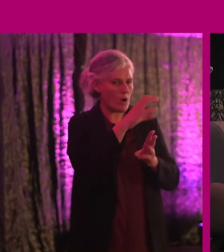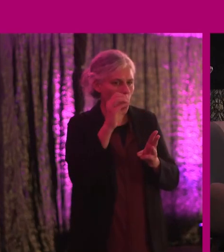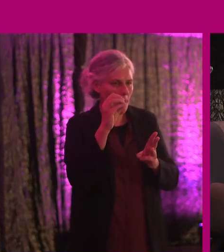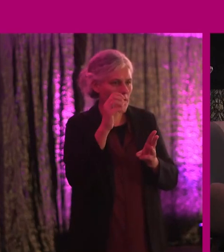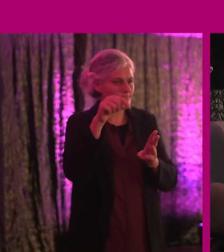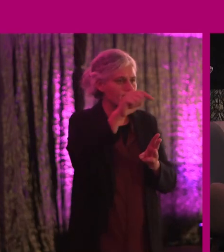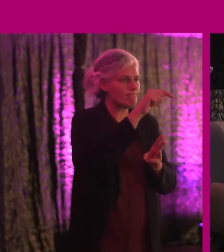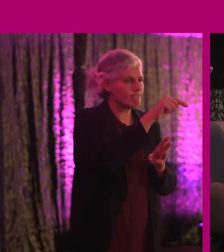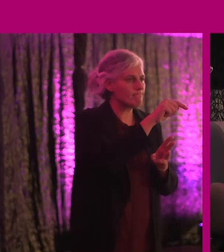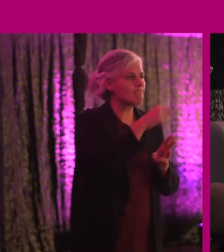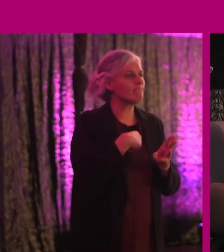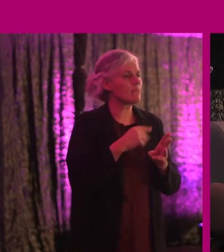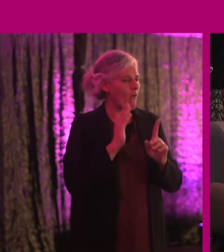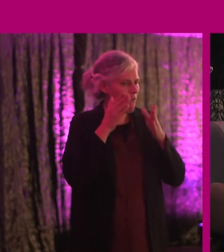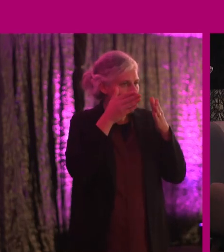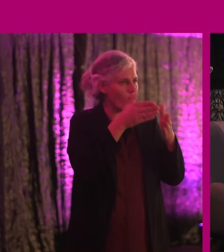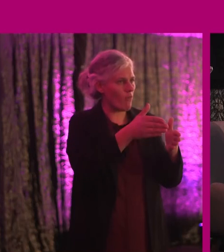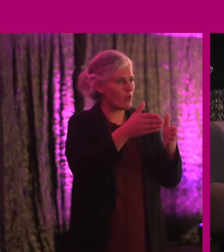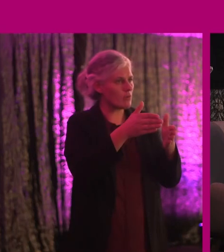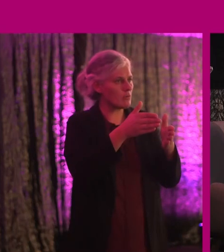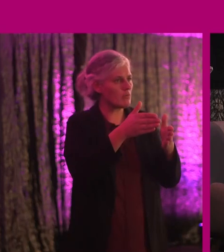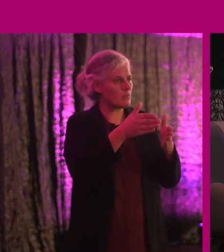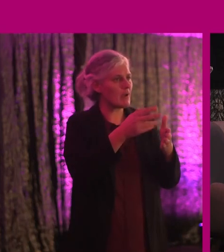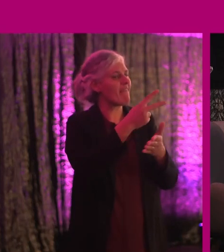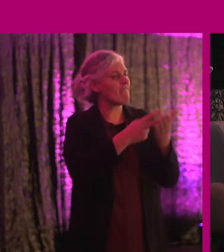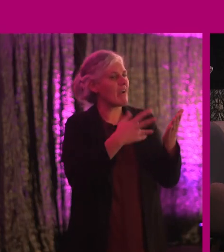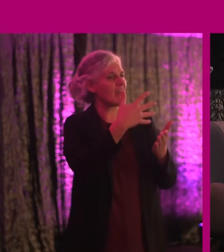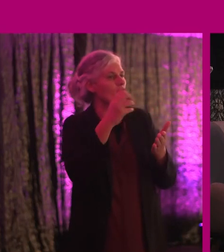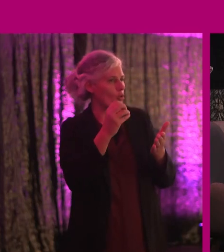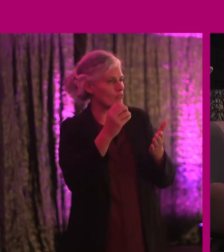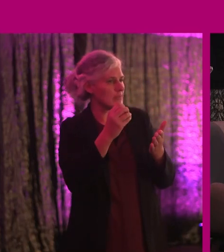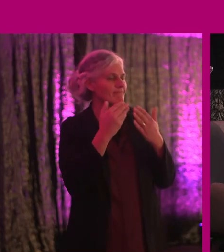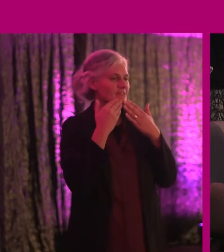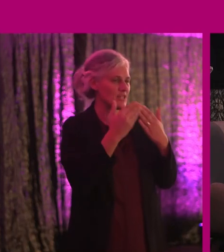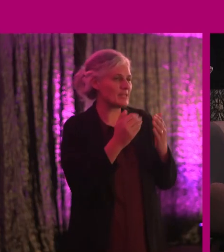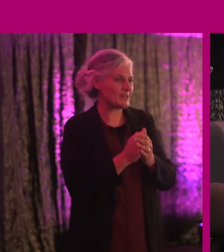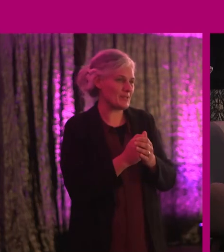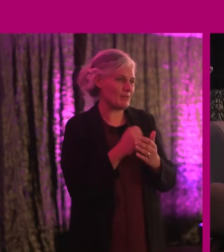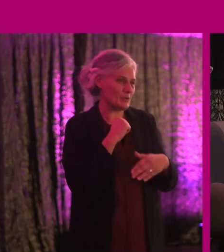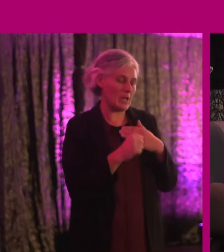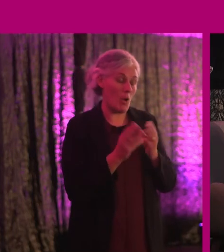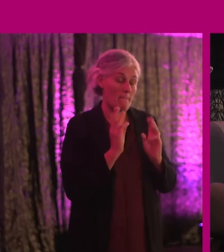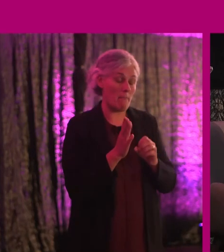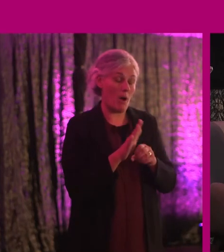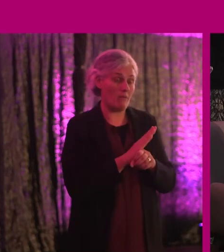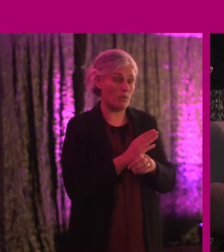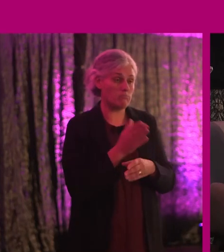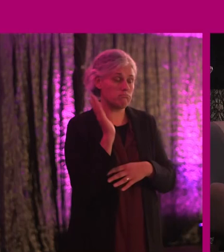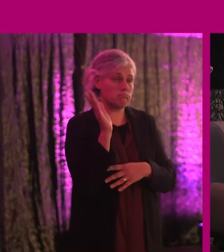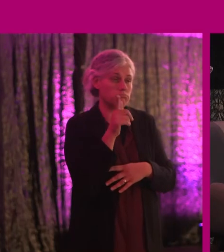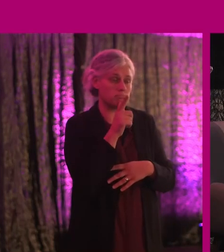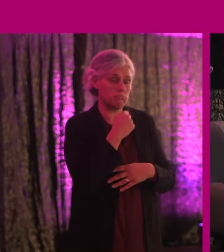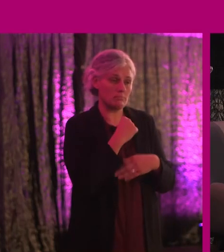that are focused on the valuable 500. Thank you very much for speaking today. was very powerful. Thank you.